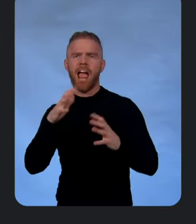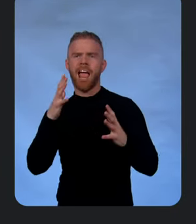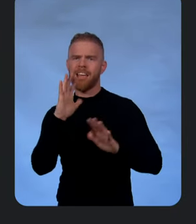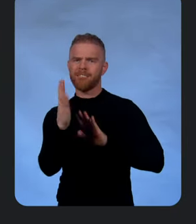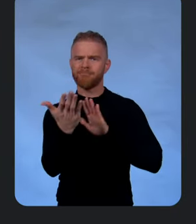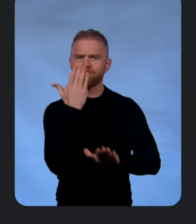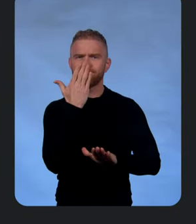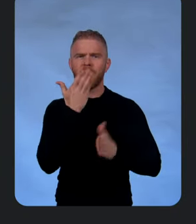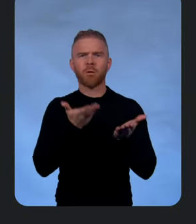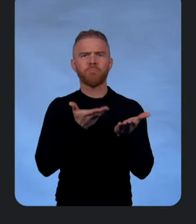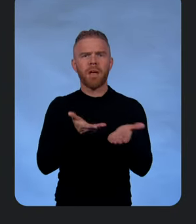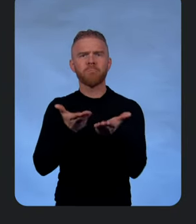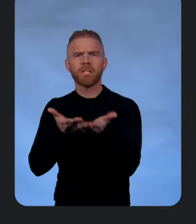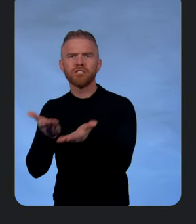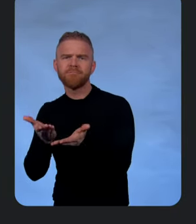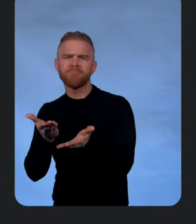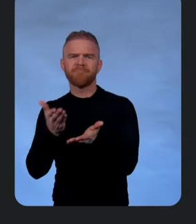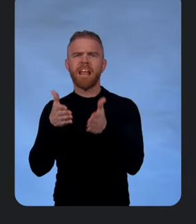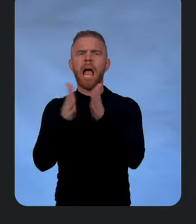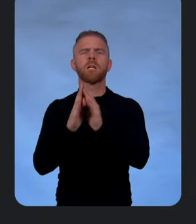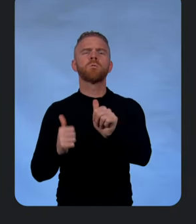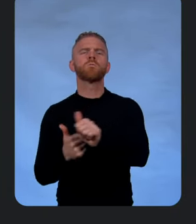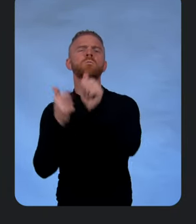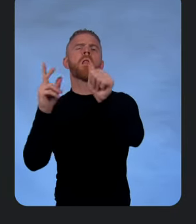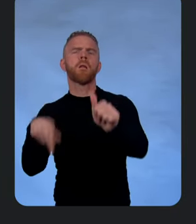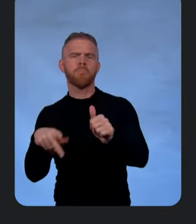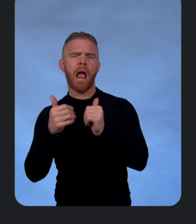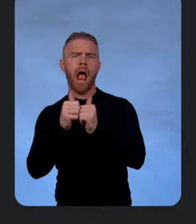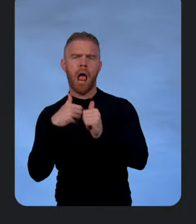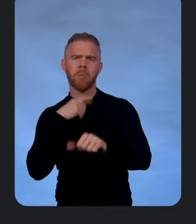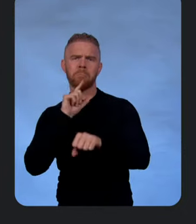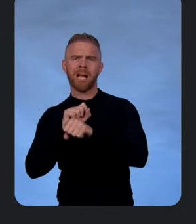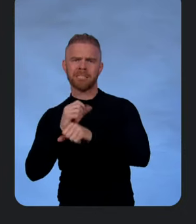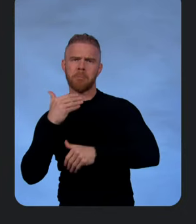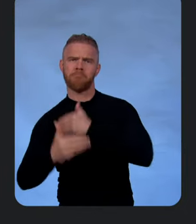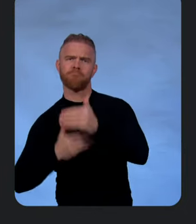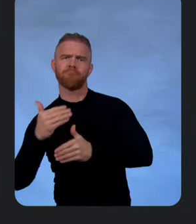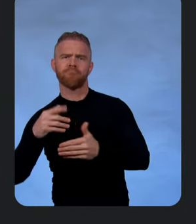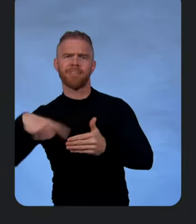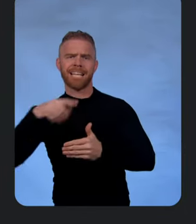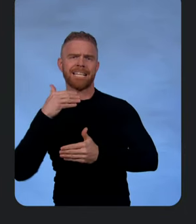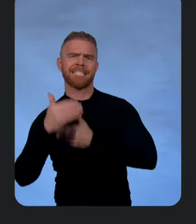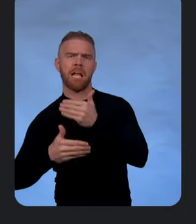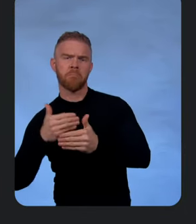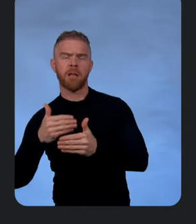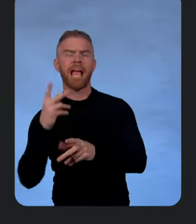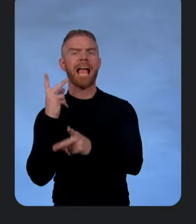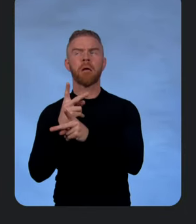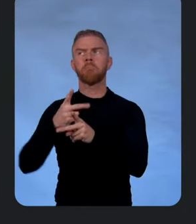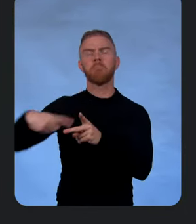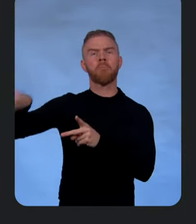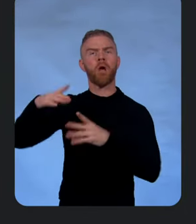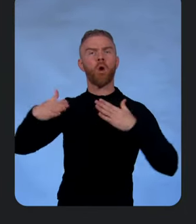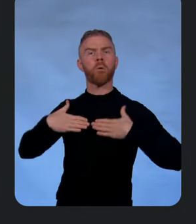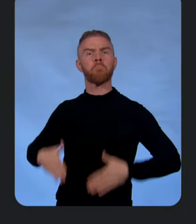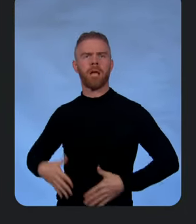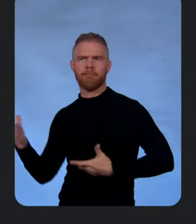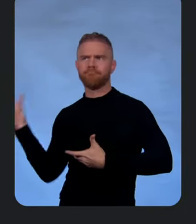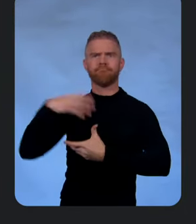and even ask follow-ups for how to execute the steps, keeping humans in the loop just to validate.